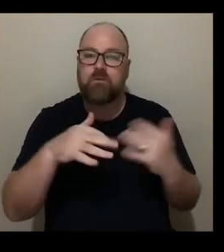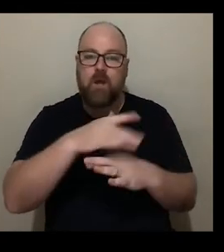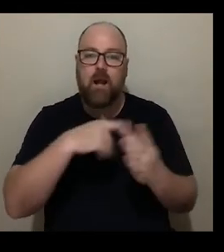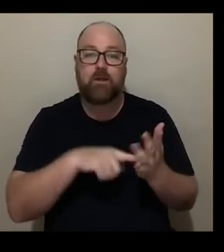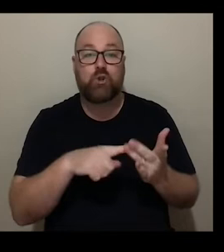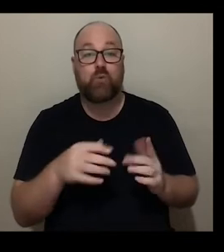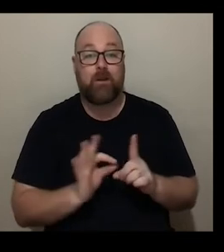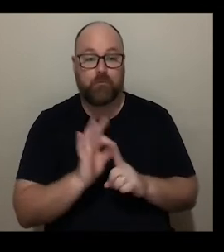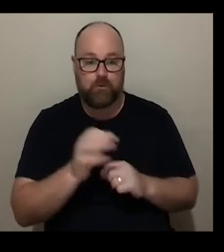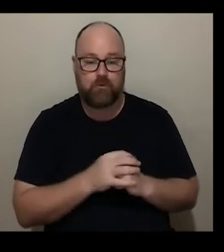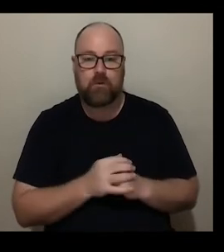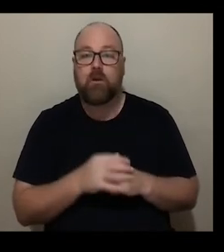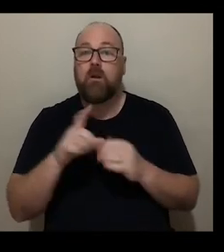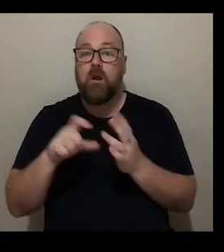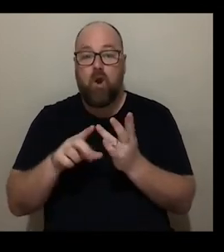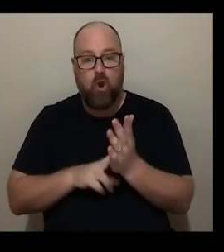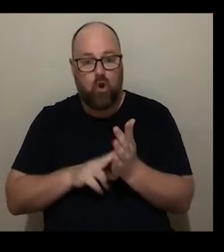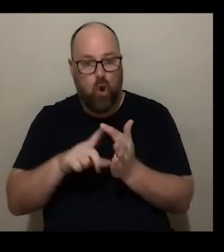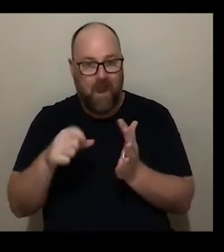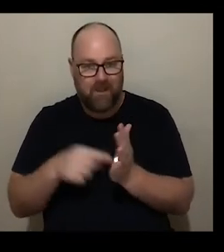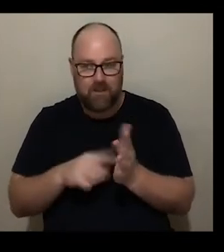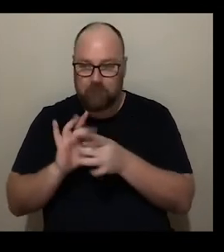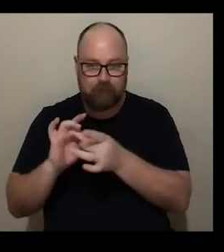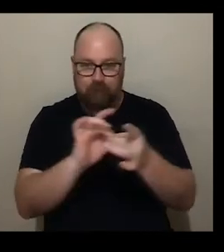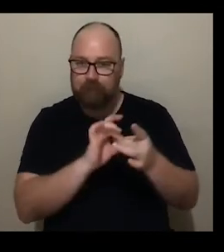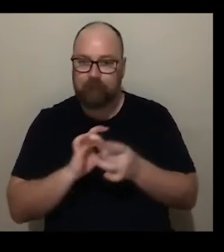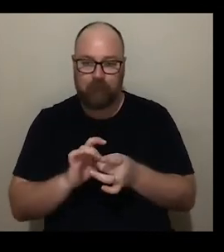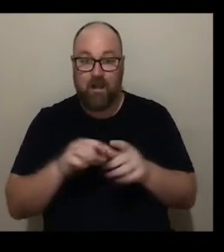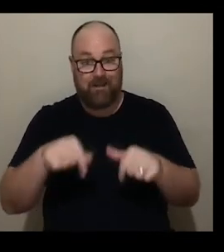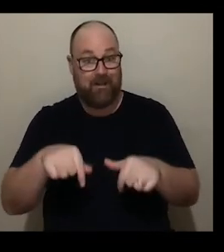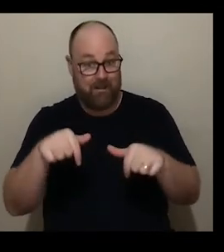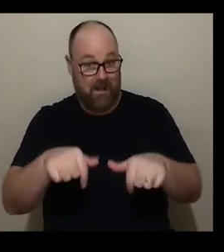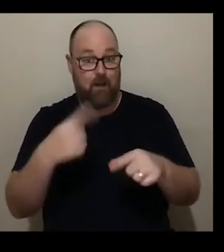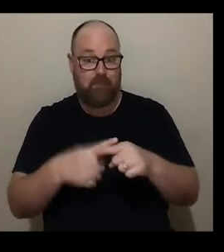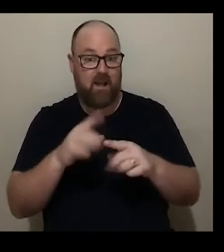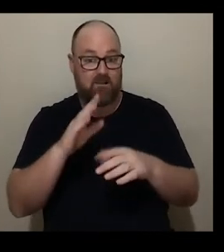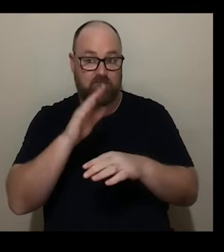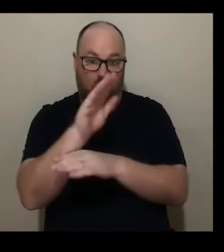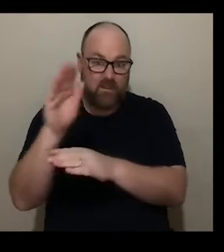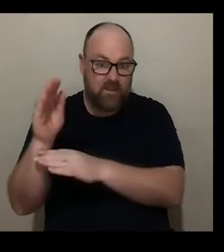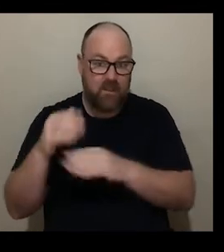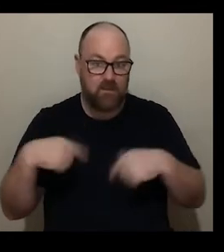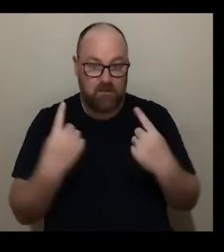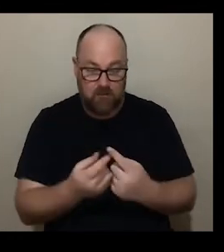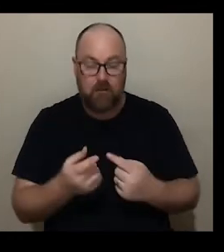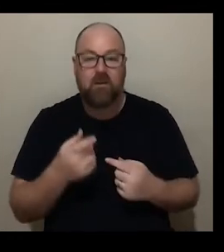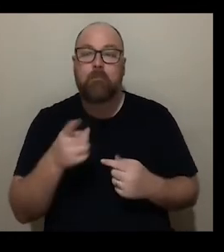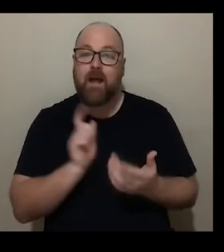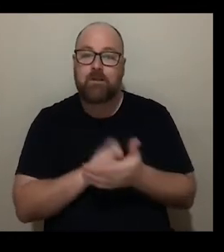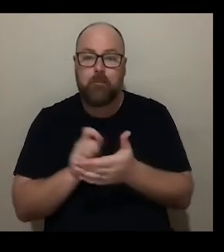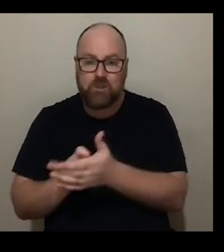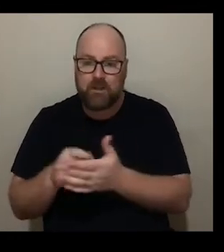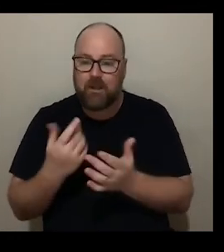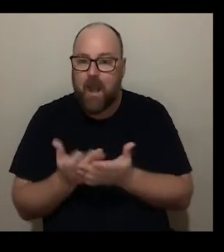are really heavily investing in connects and connecting up the industry both nationally and internationally and all of this work including the commissioning